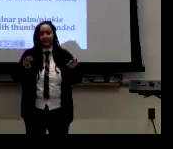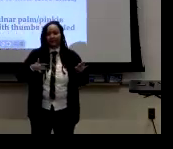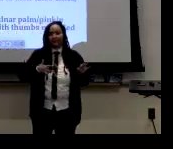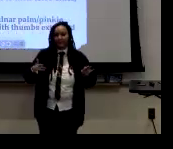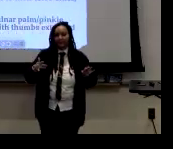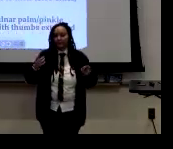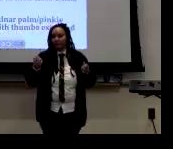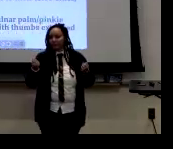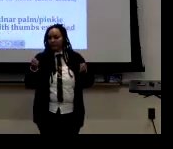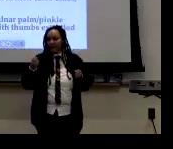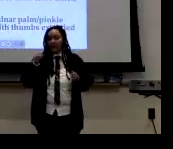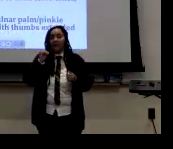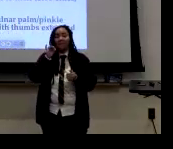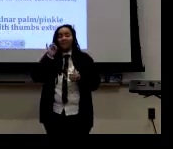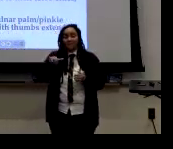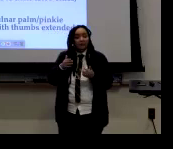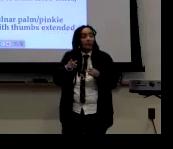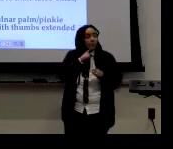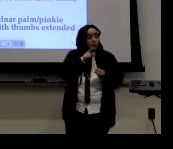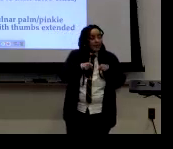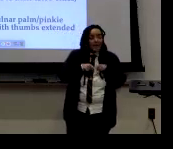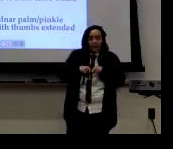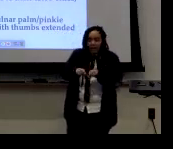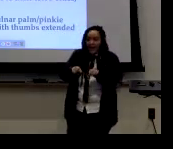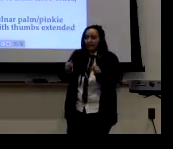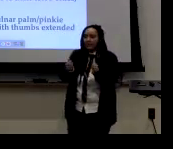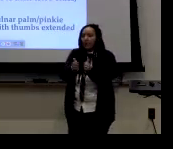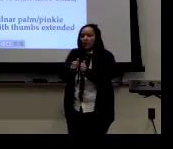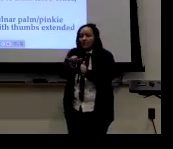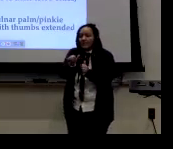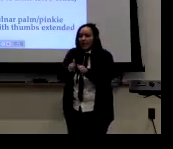So these are the markings of feminine signing style.